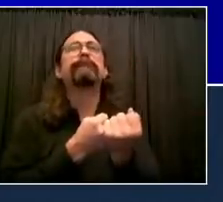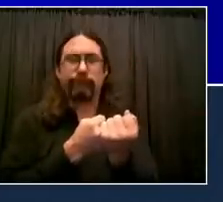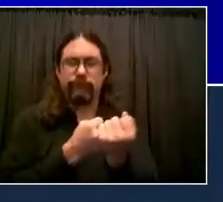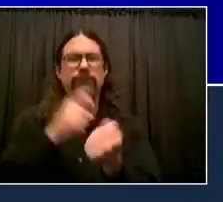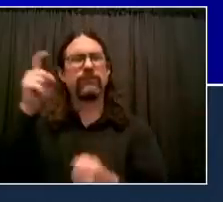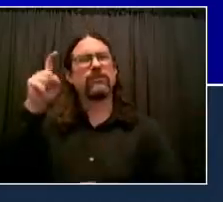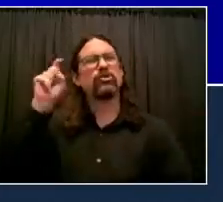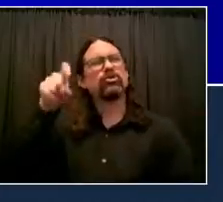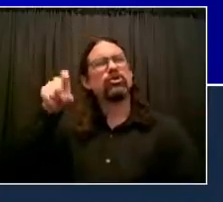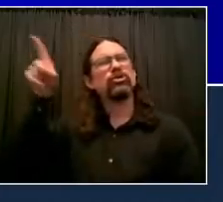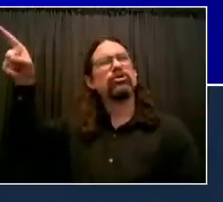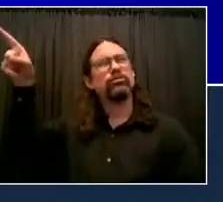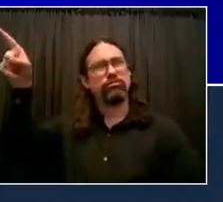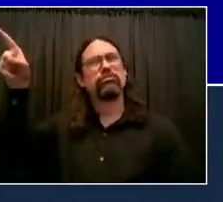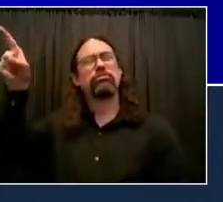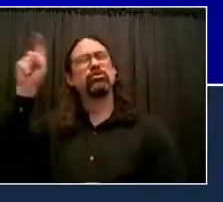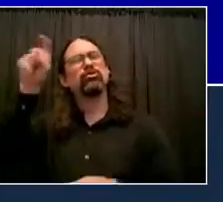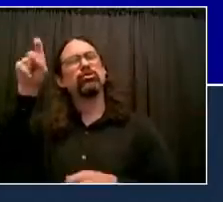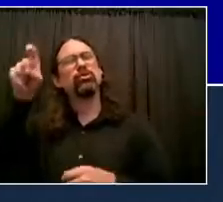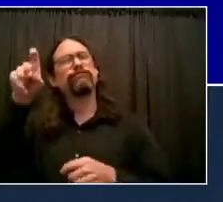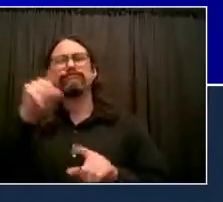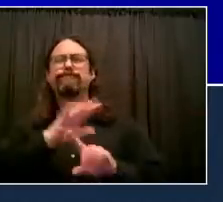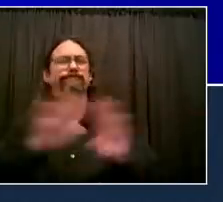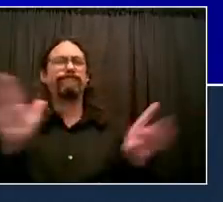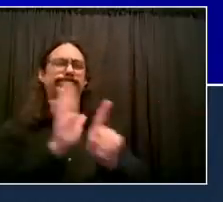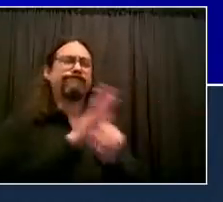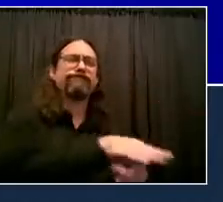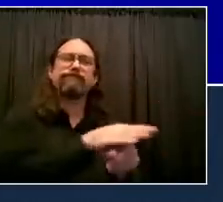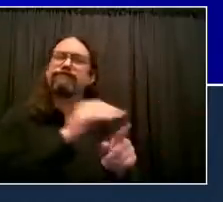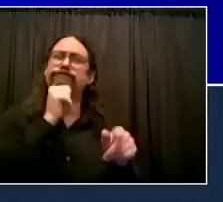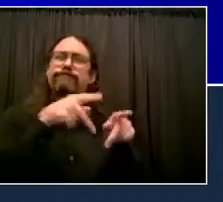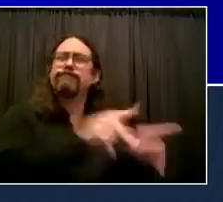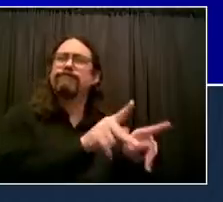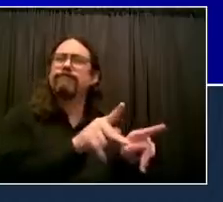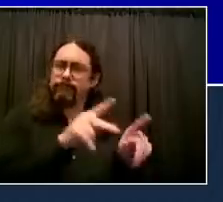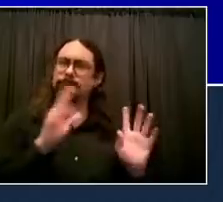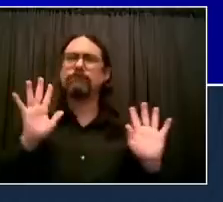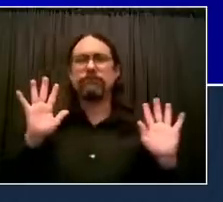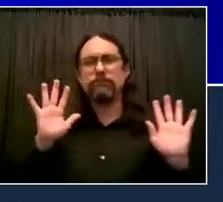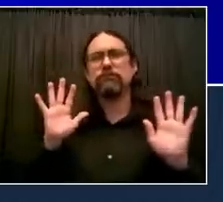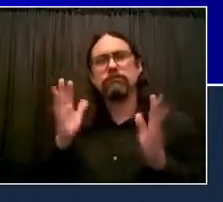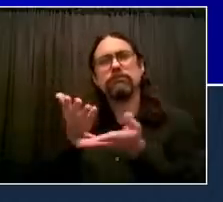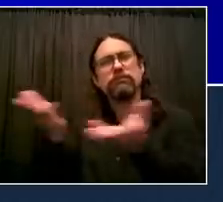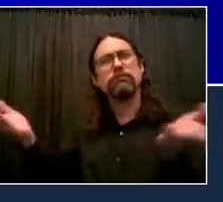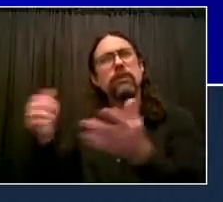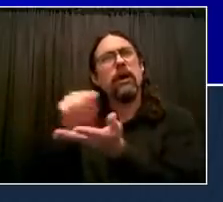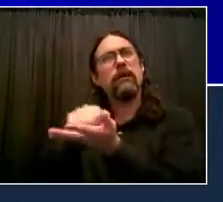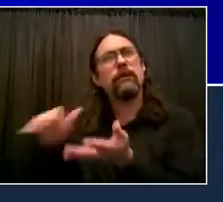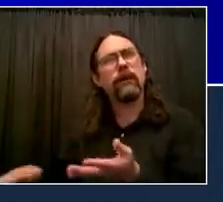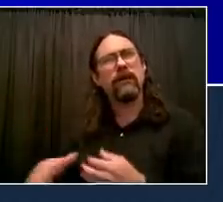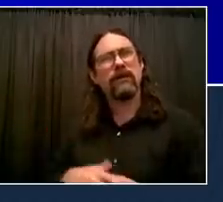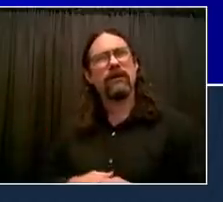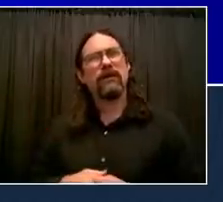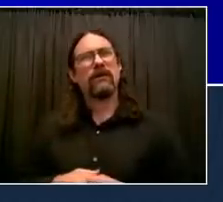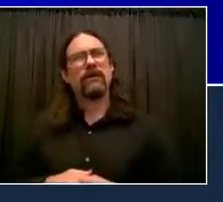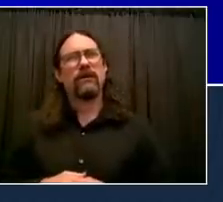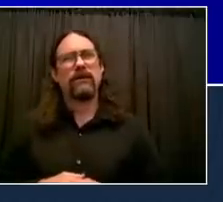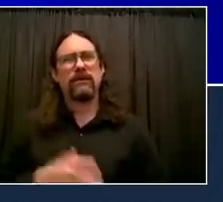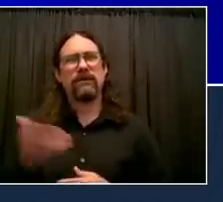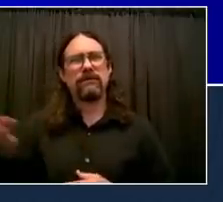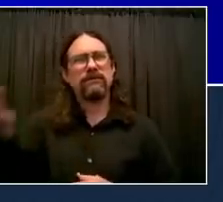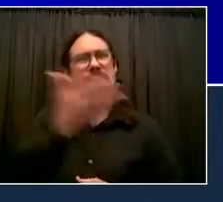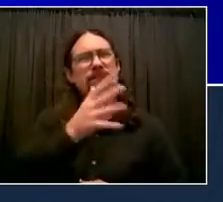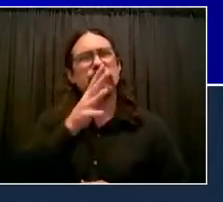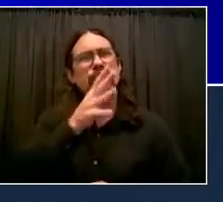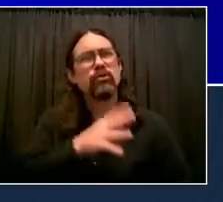endanger the lives of women in texas immediately will put women's lives in danger it will certainly endanger the